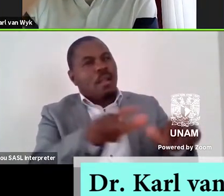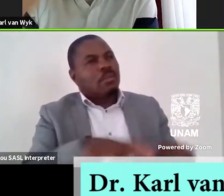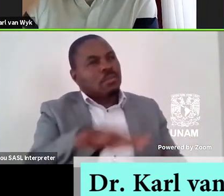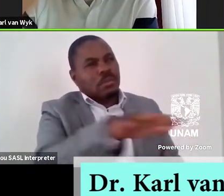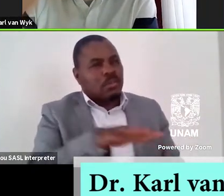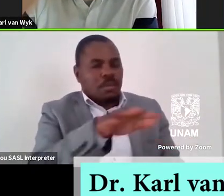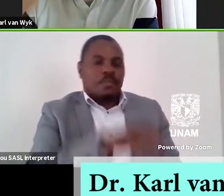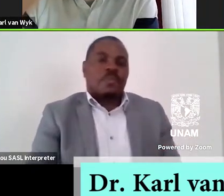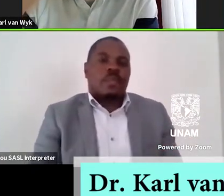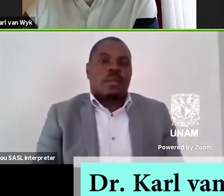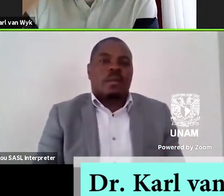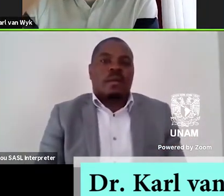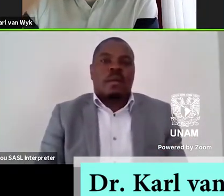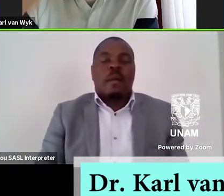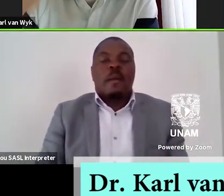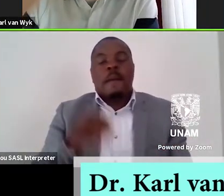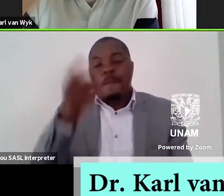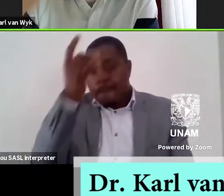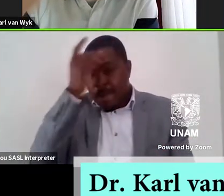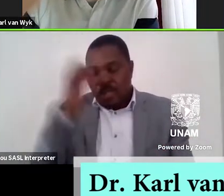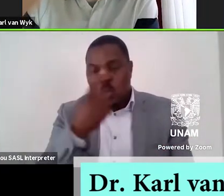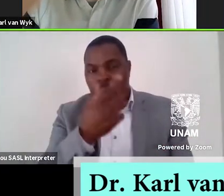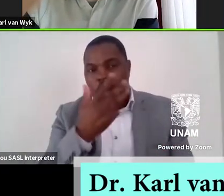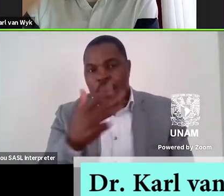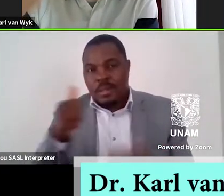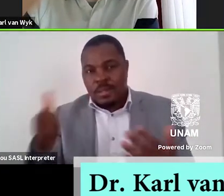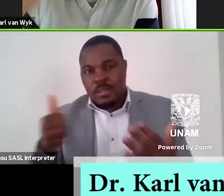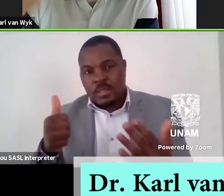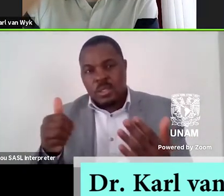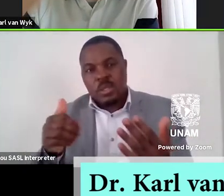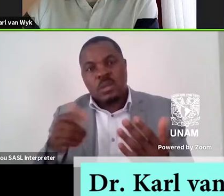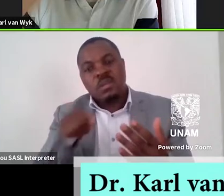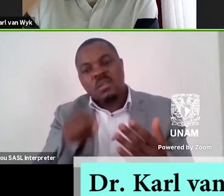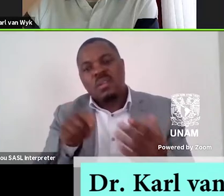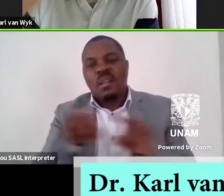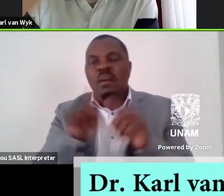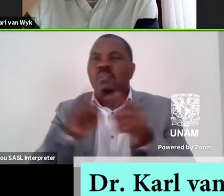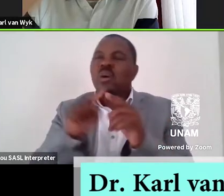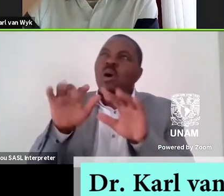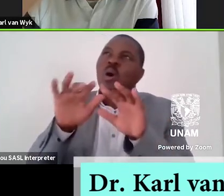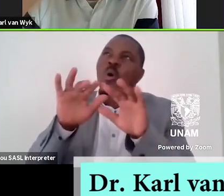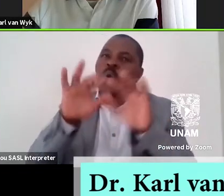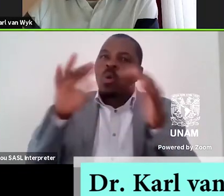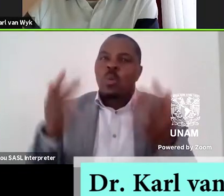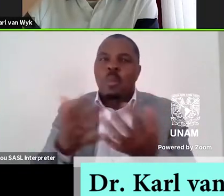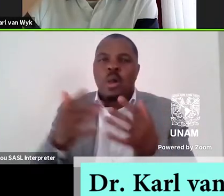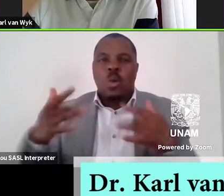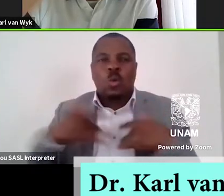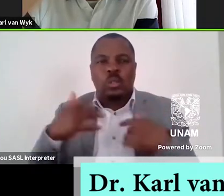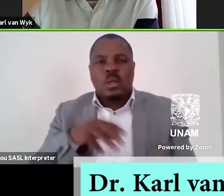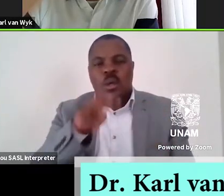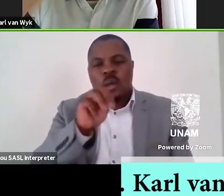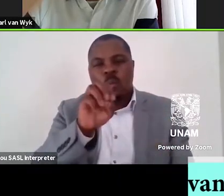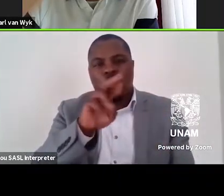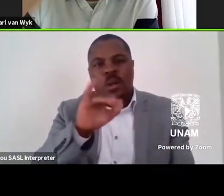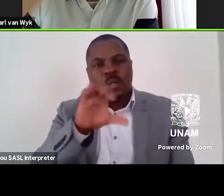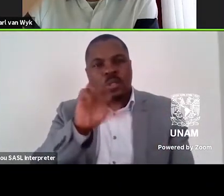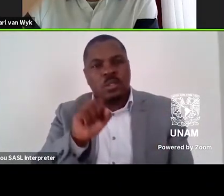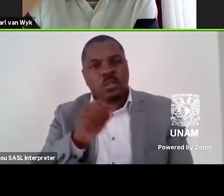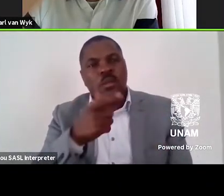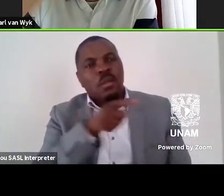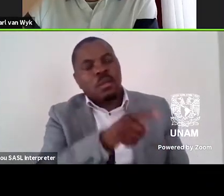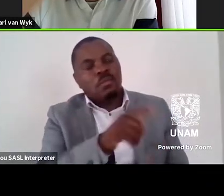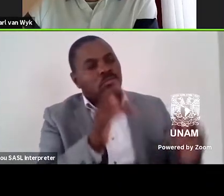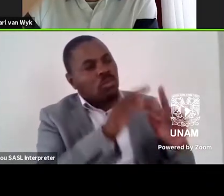Written in March 1996 under the context of more global concerns, Morrison turns to the contemporary novelist Ben Ockrey,